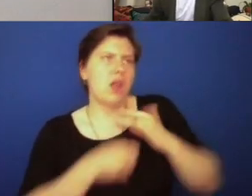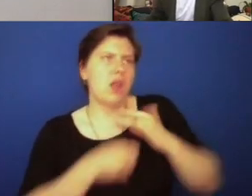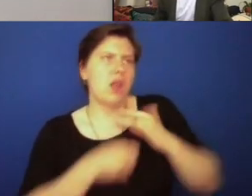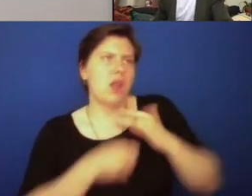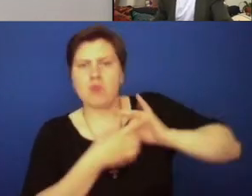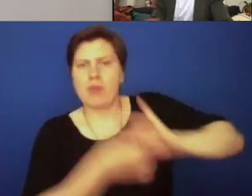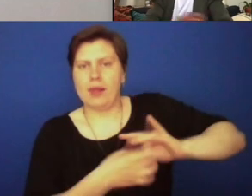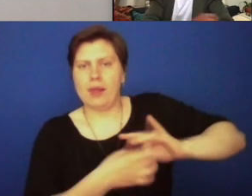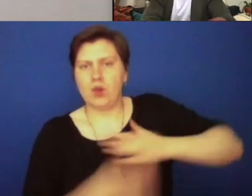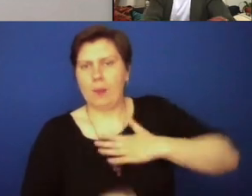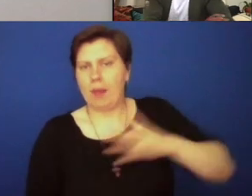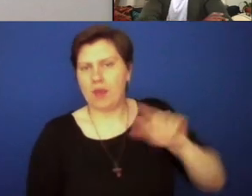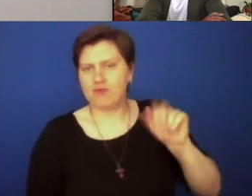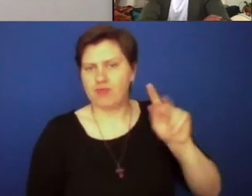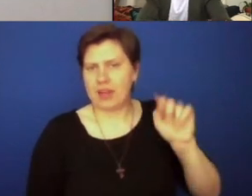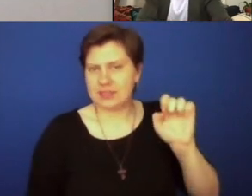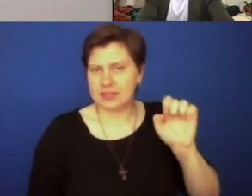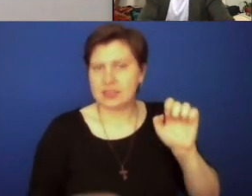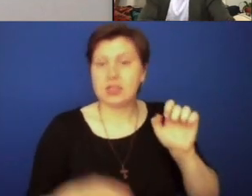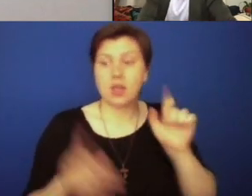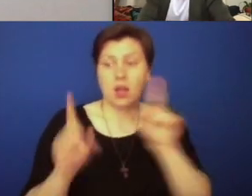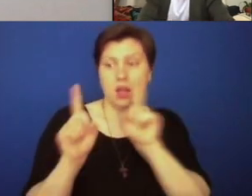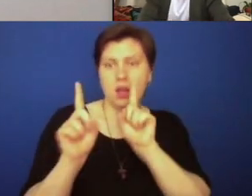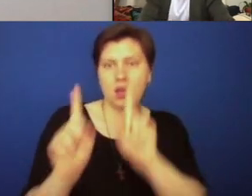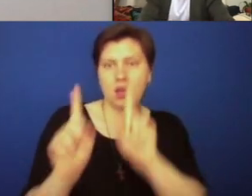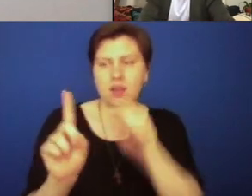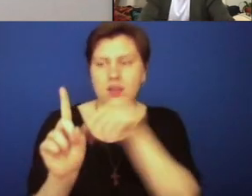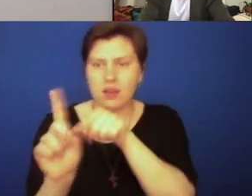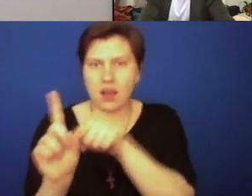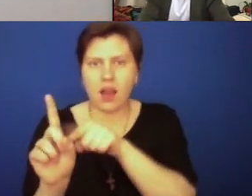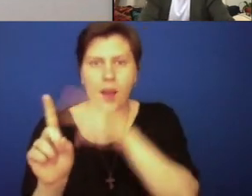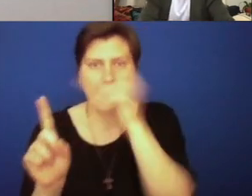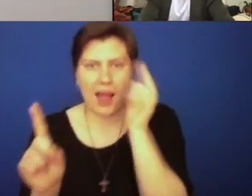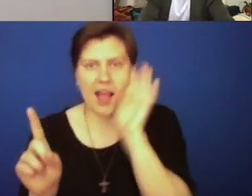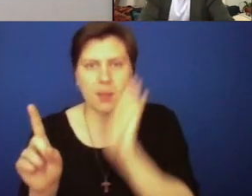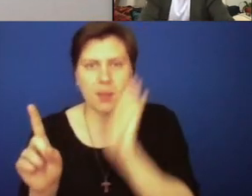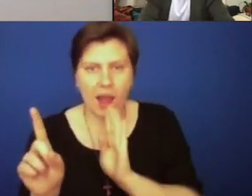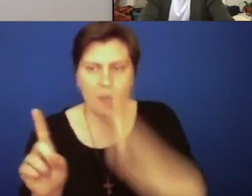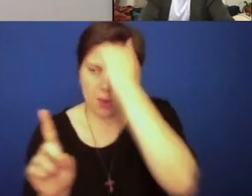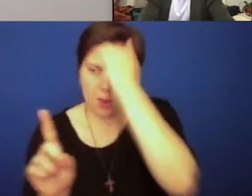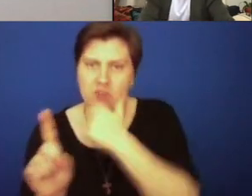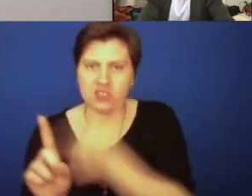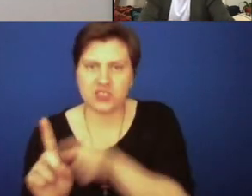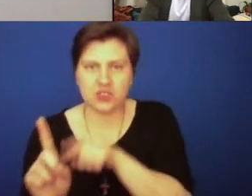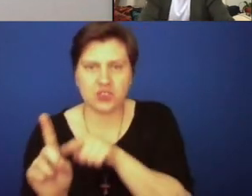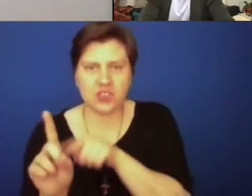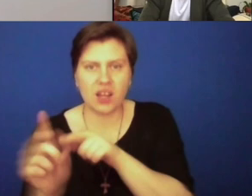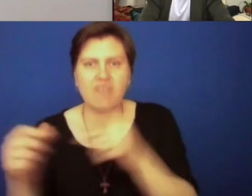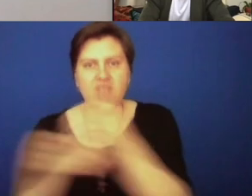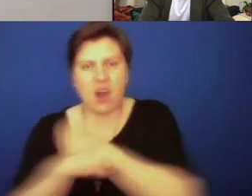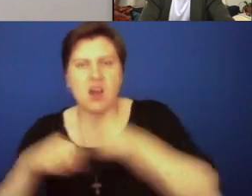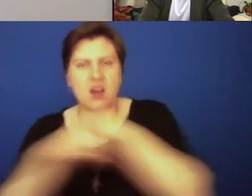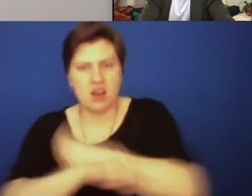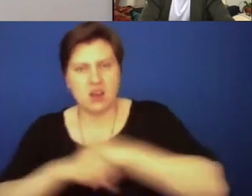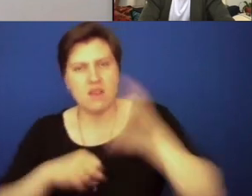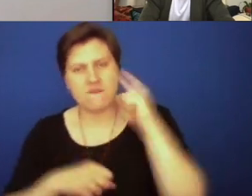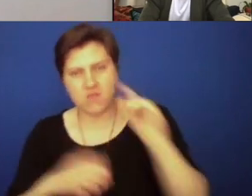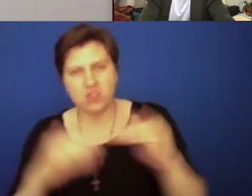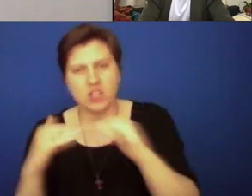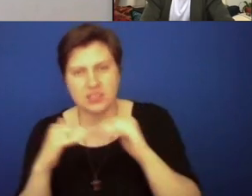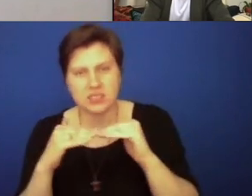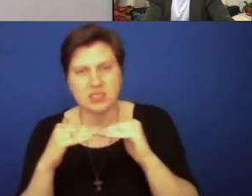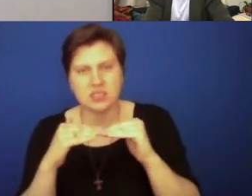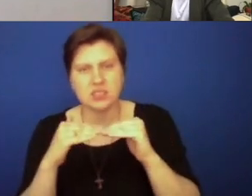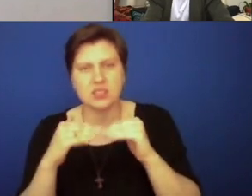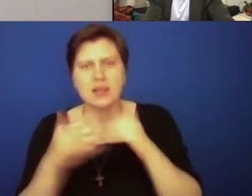as it relates to their race, walking beside their black and brown brother and sister in this fight for justice, unloading that